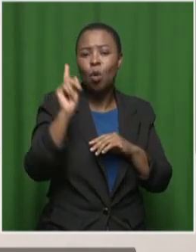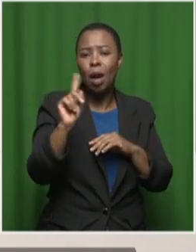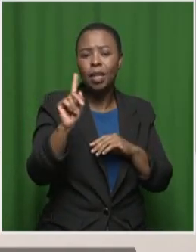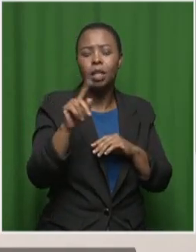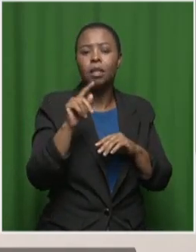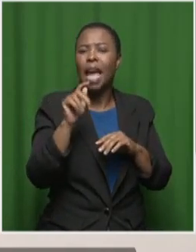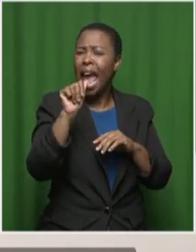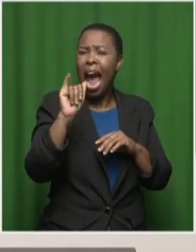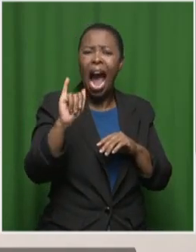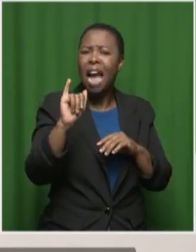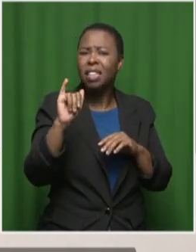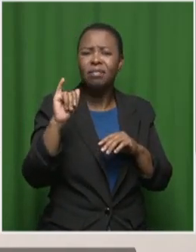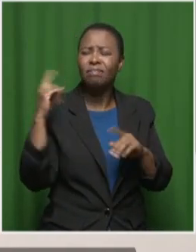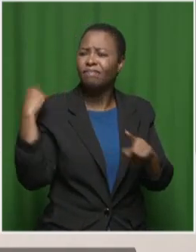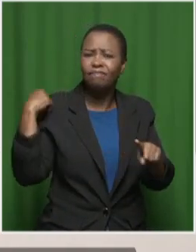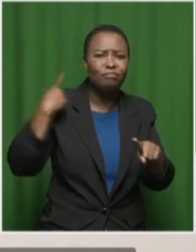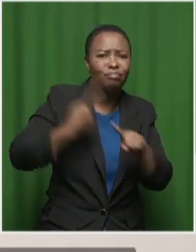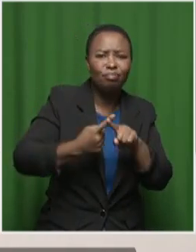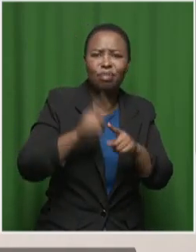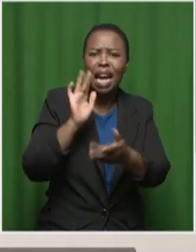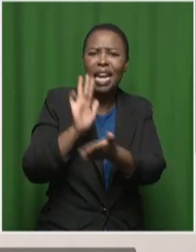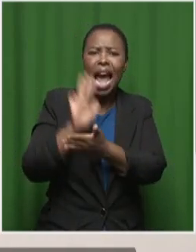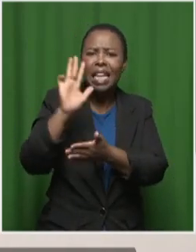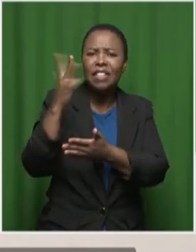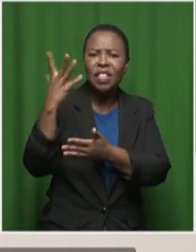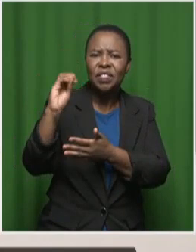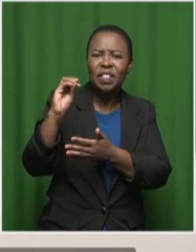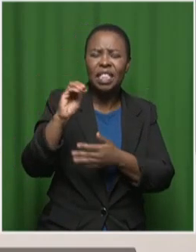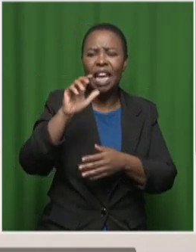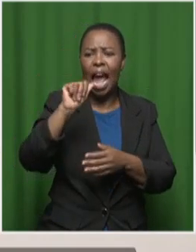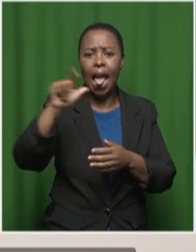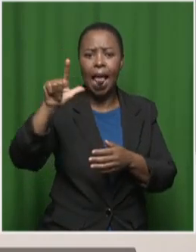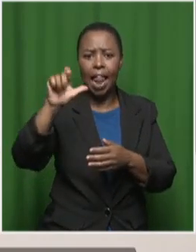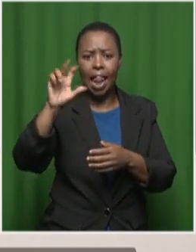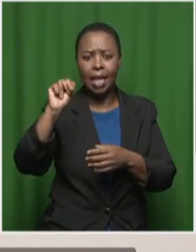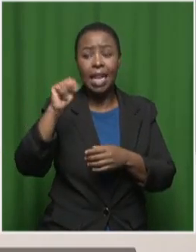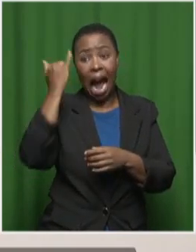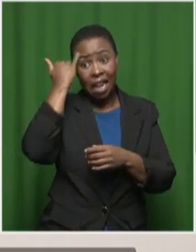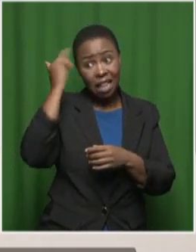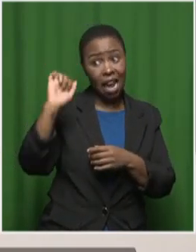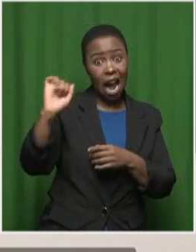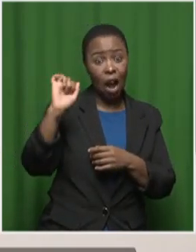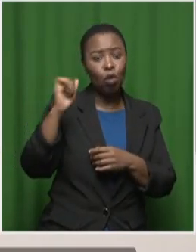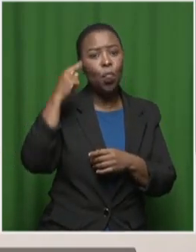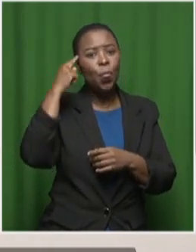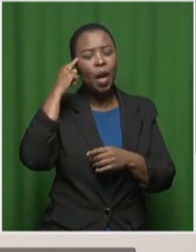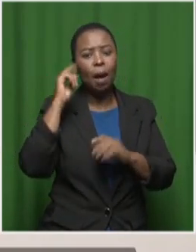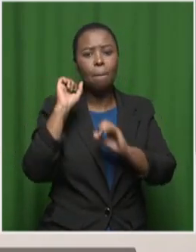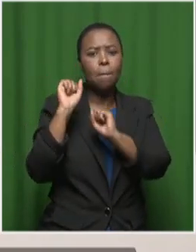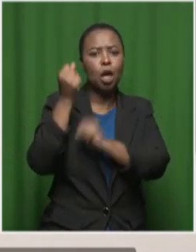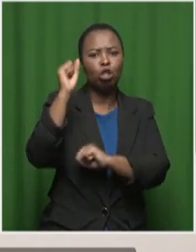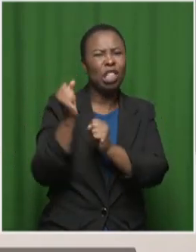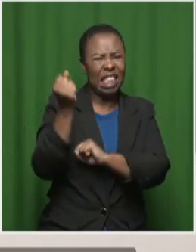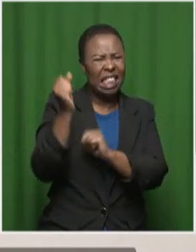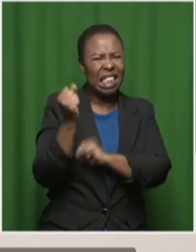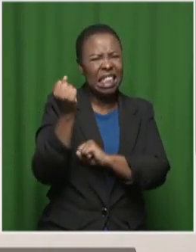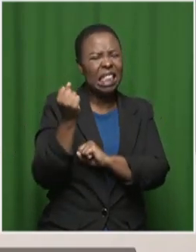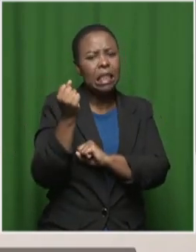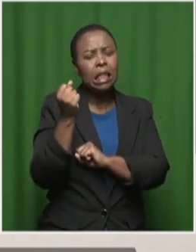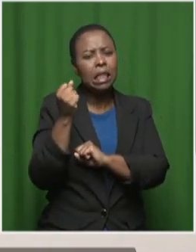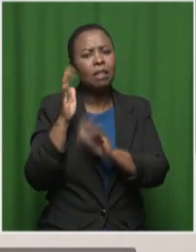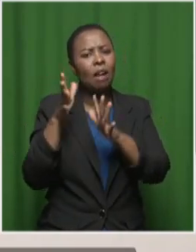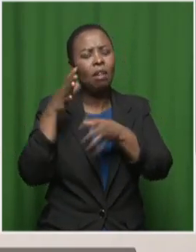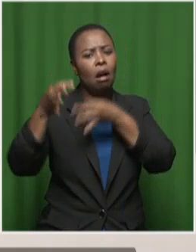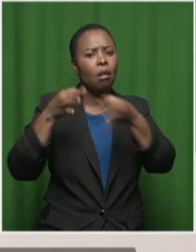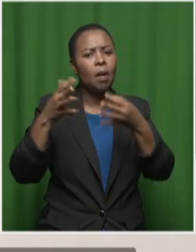with us since the 1950s. That's when Alan Turing first came up with the idea of thinking machines or at least laid out